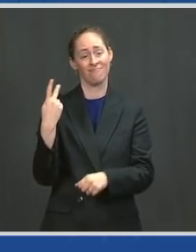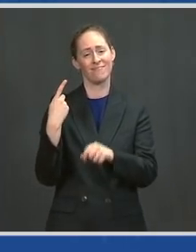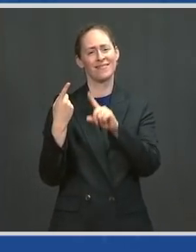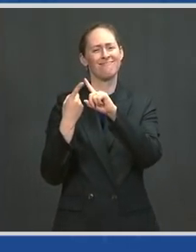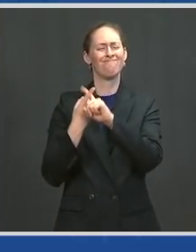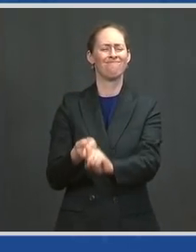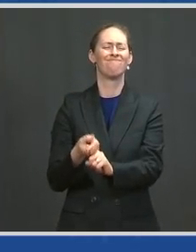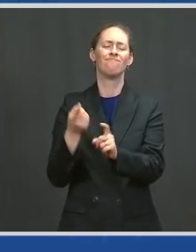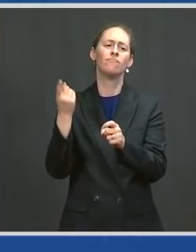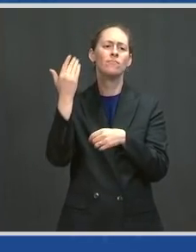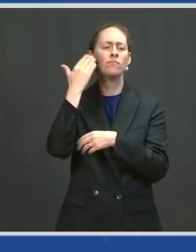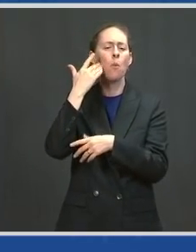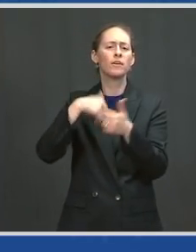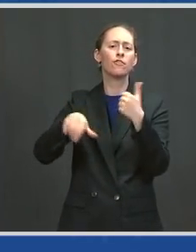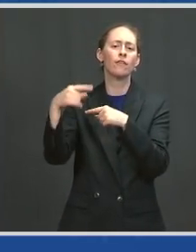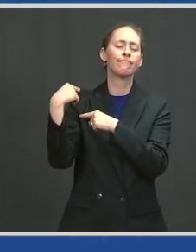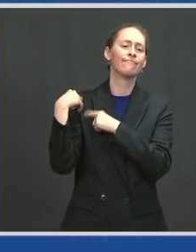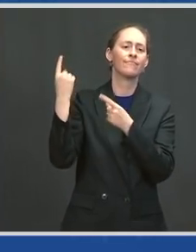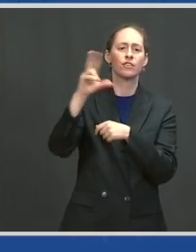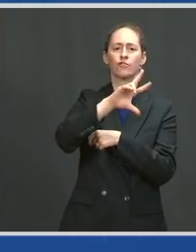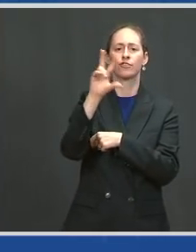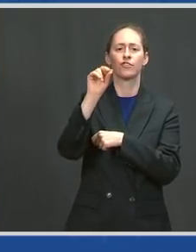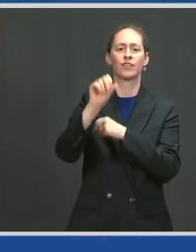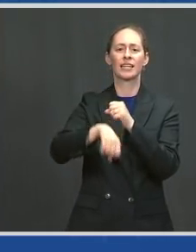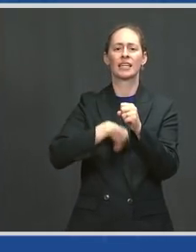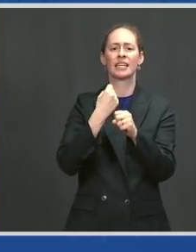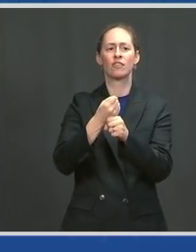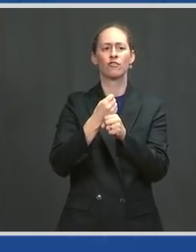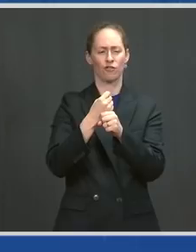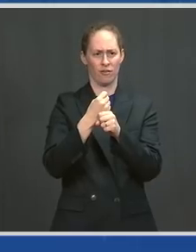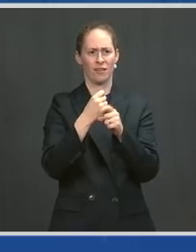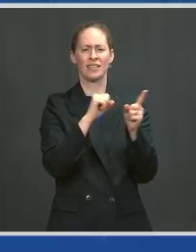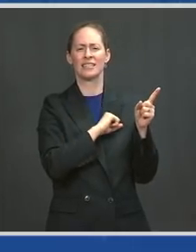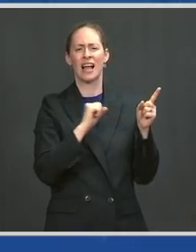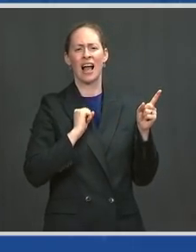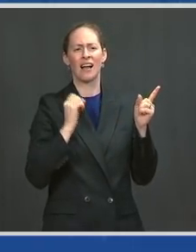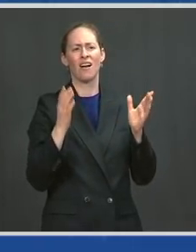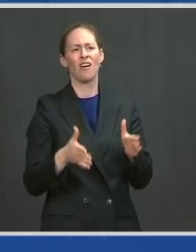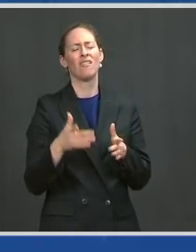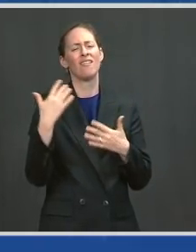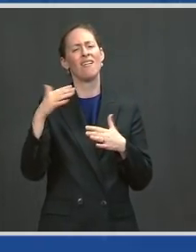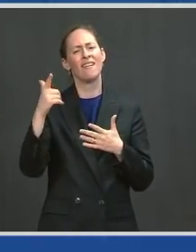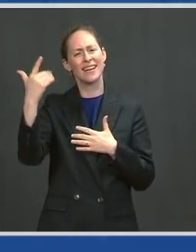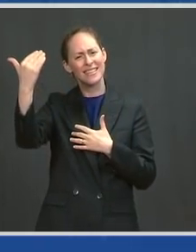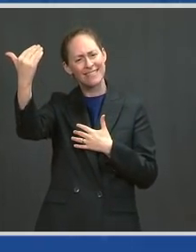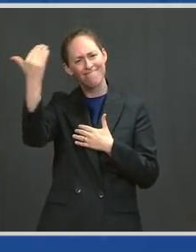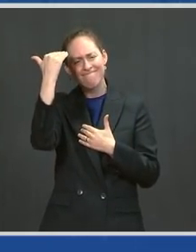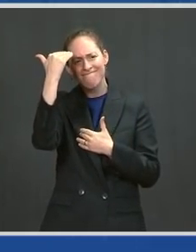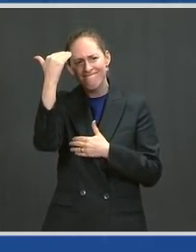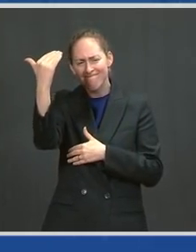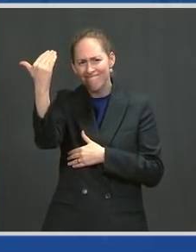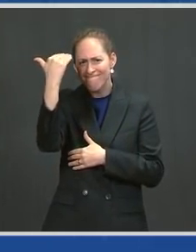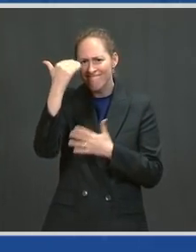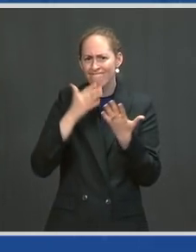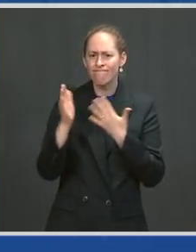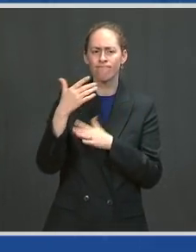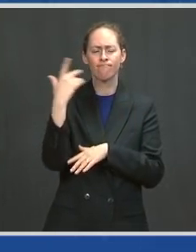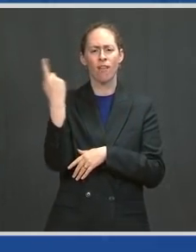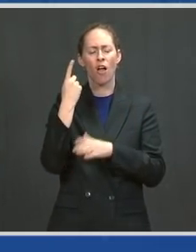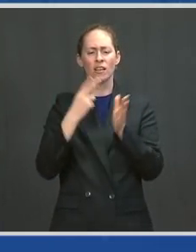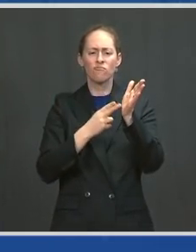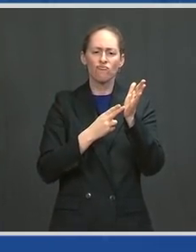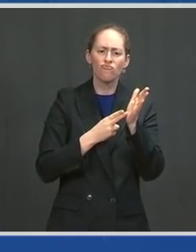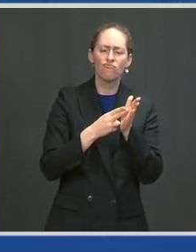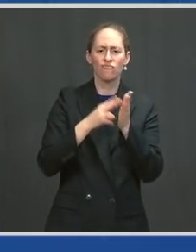say without hesitation, he was a man of conscience and a man of honor. And in his life full of honors,